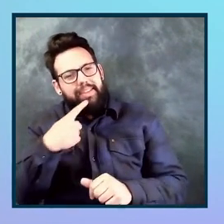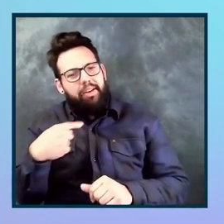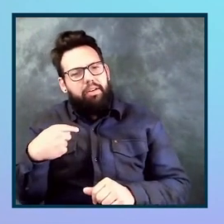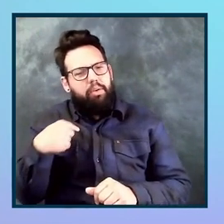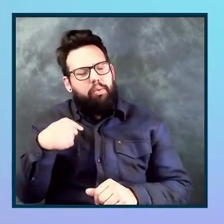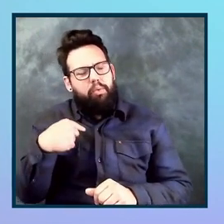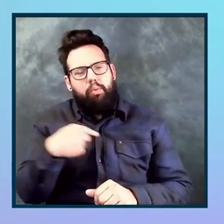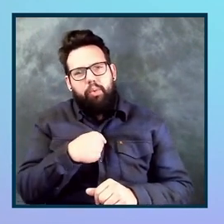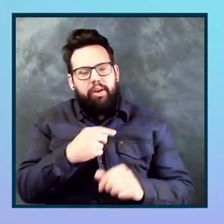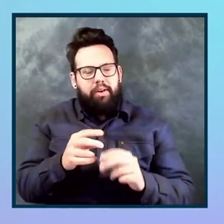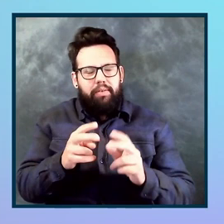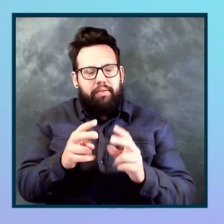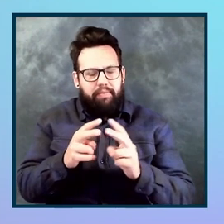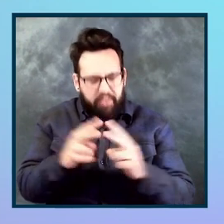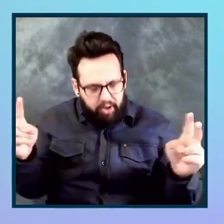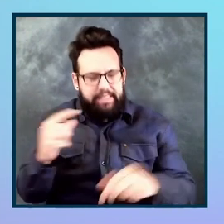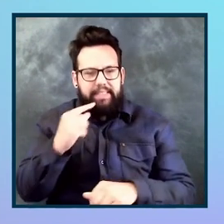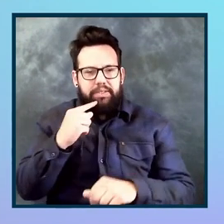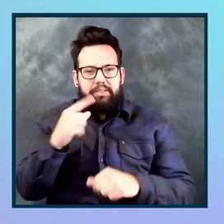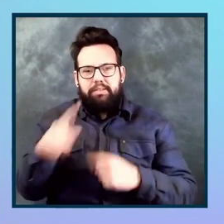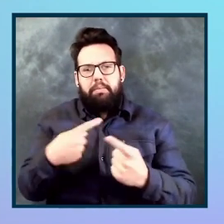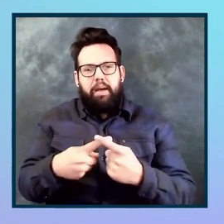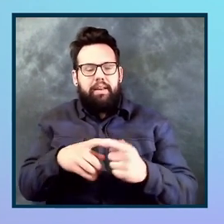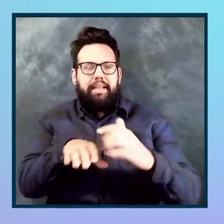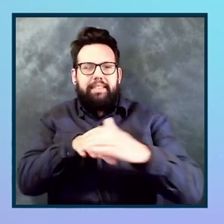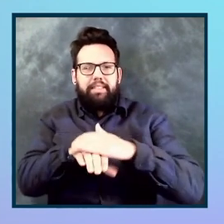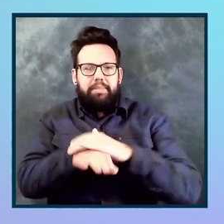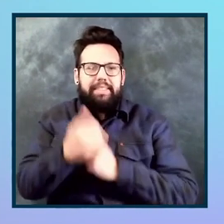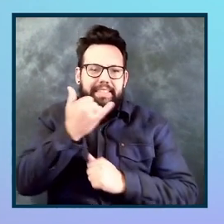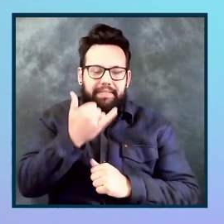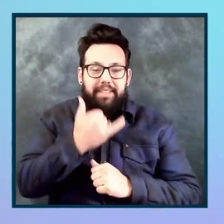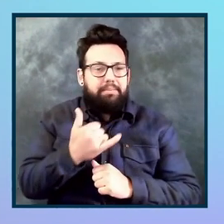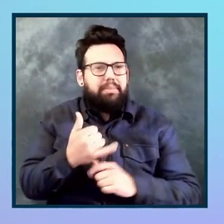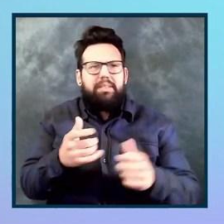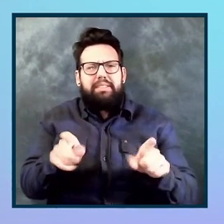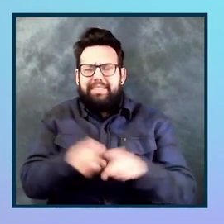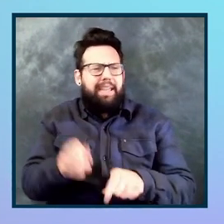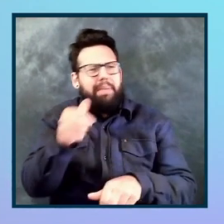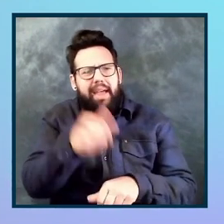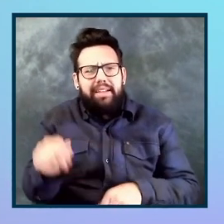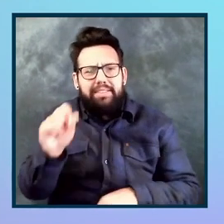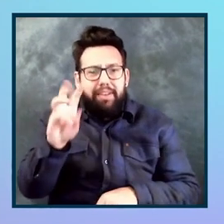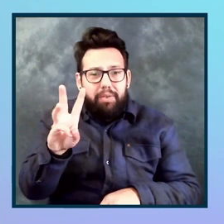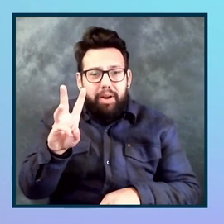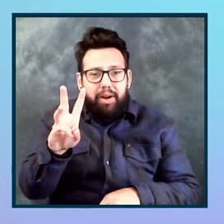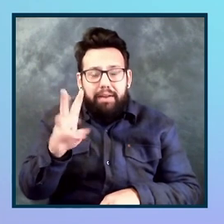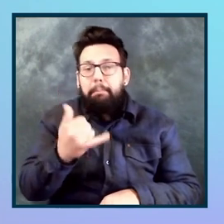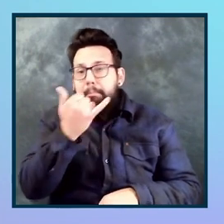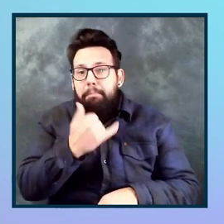uh, defects very seriously, but as with any software, they, you know, bugs do, uh, get through sometimes.